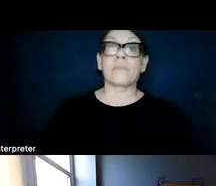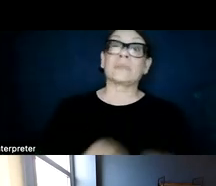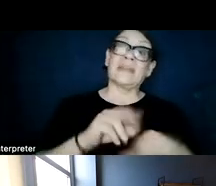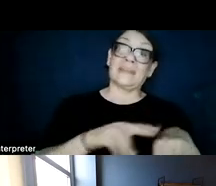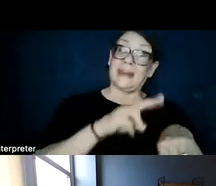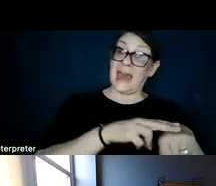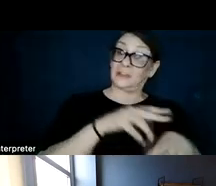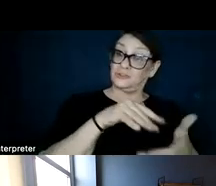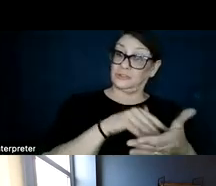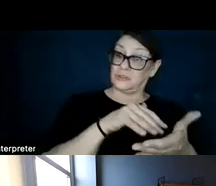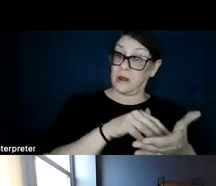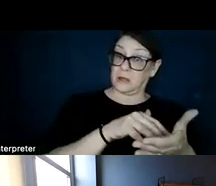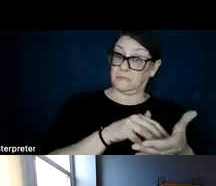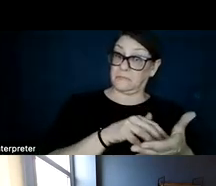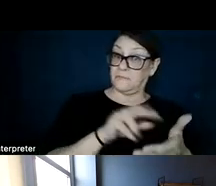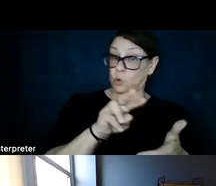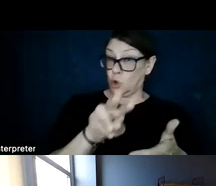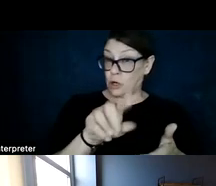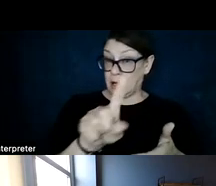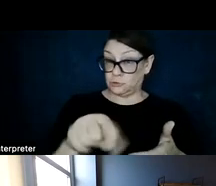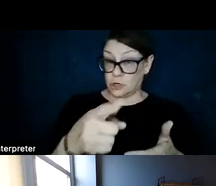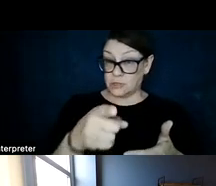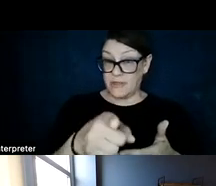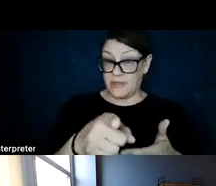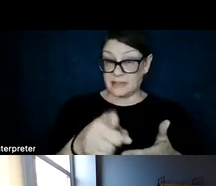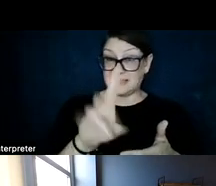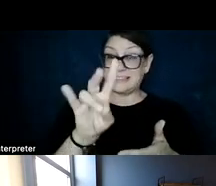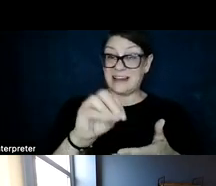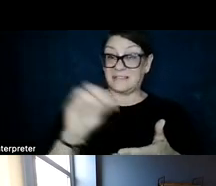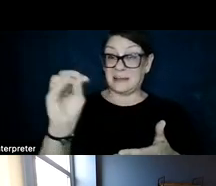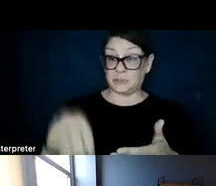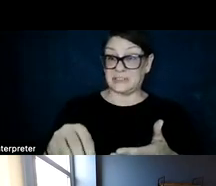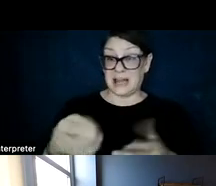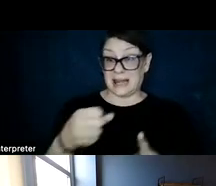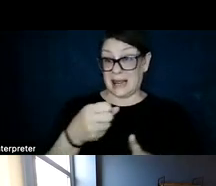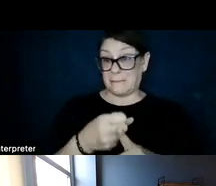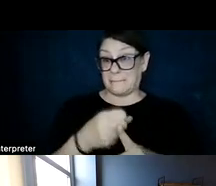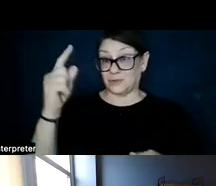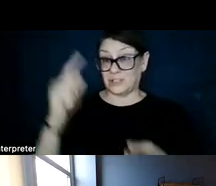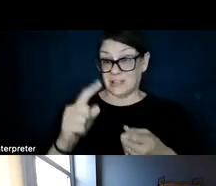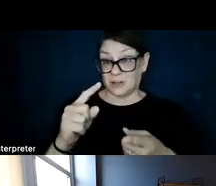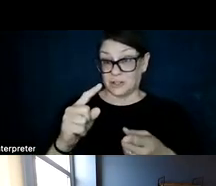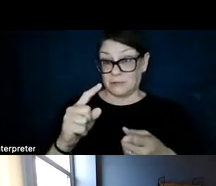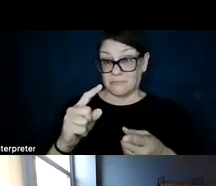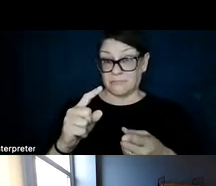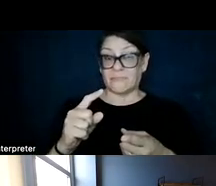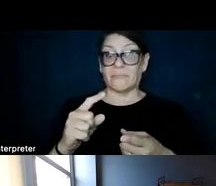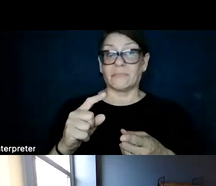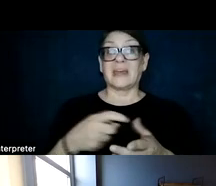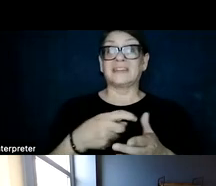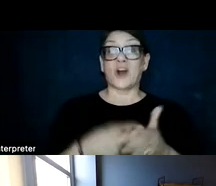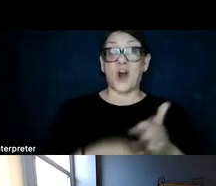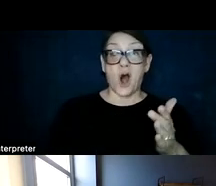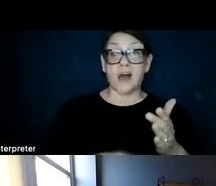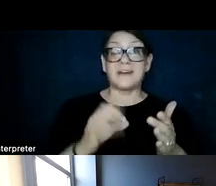study, here, if we look at just this 70% impact reduction scenario, it's a cost premium